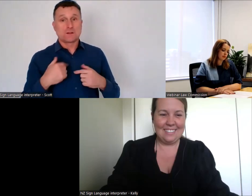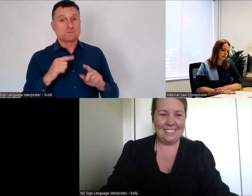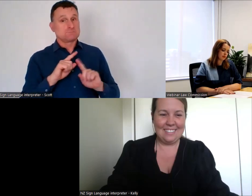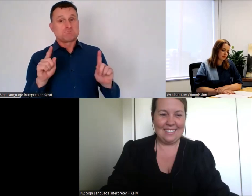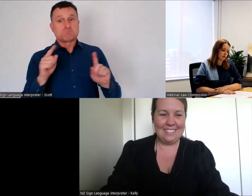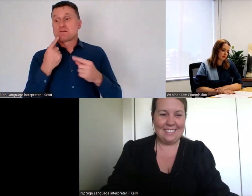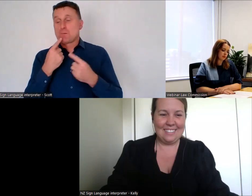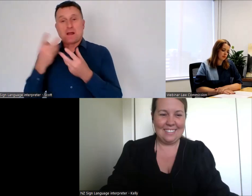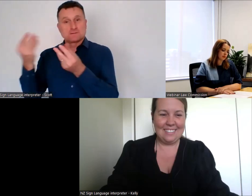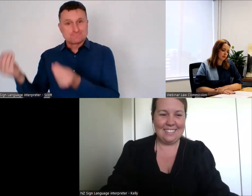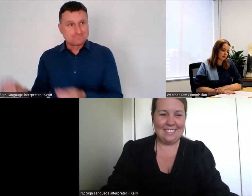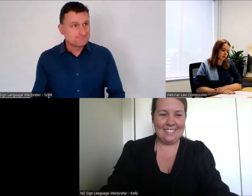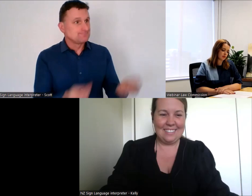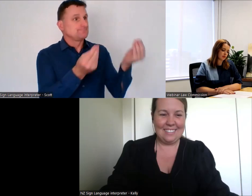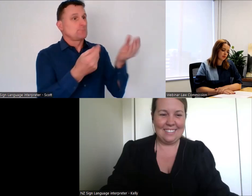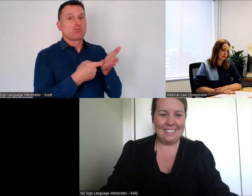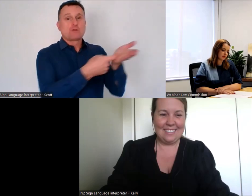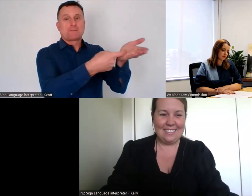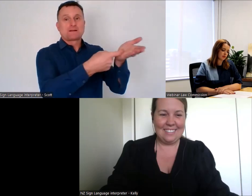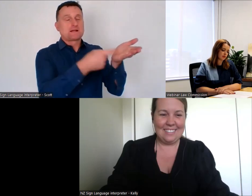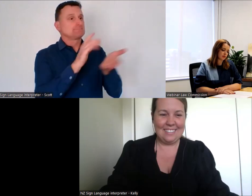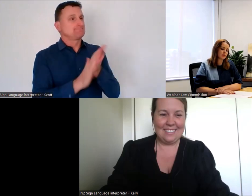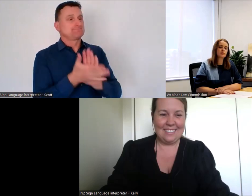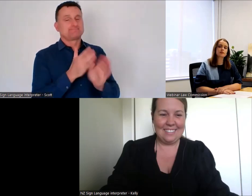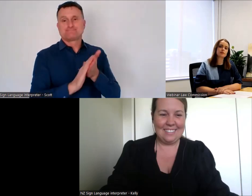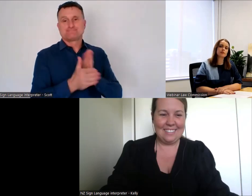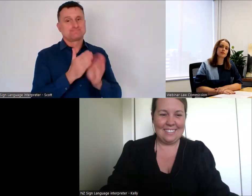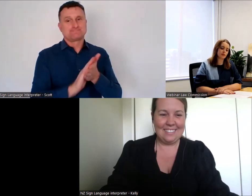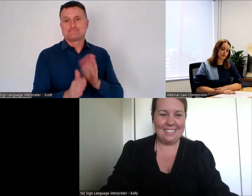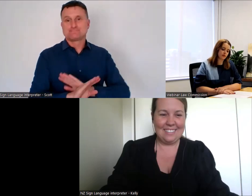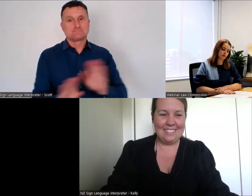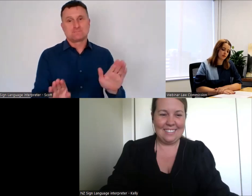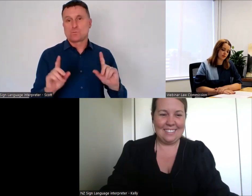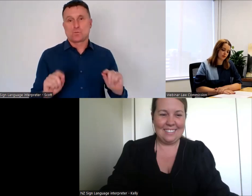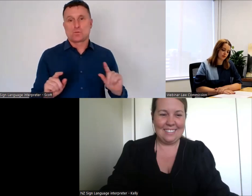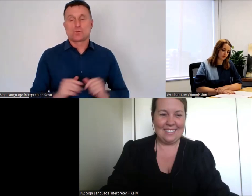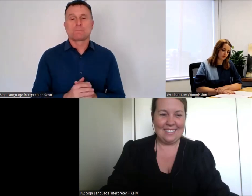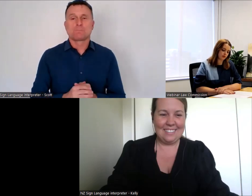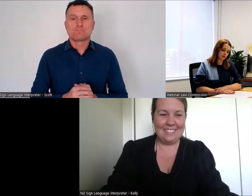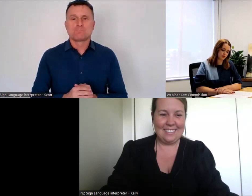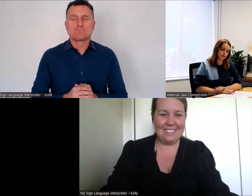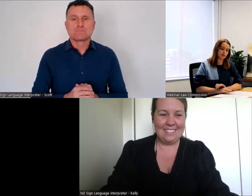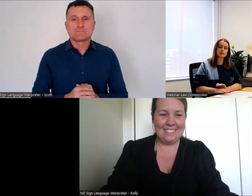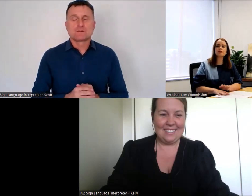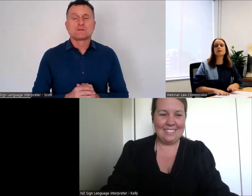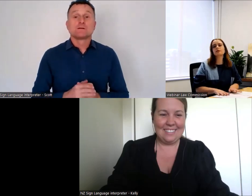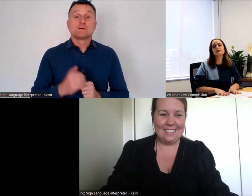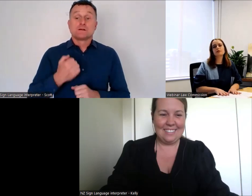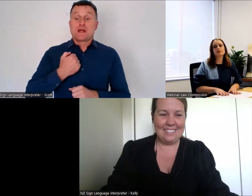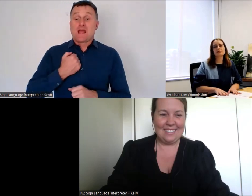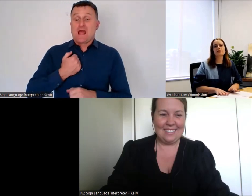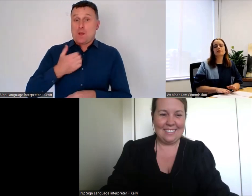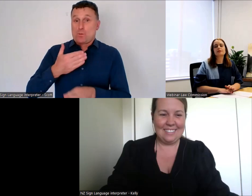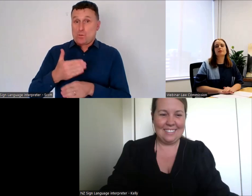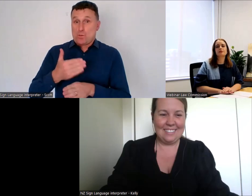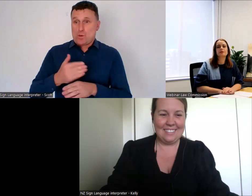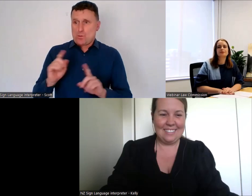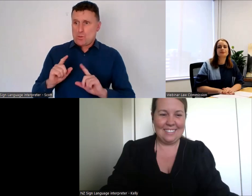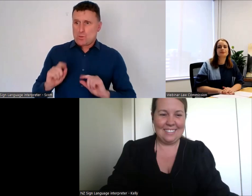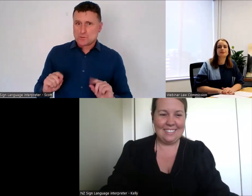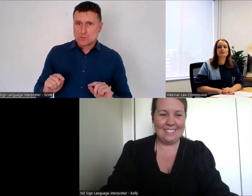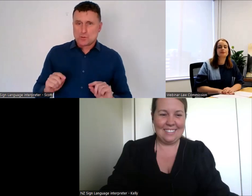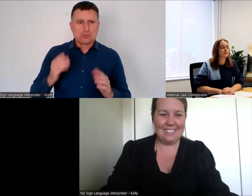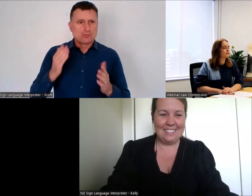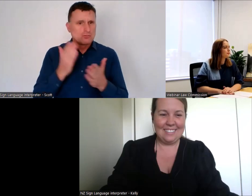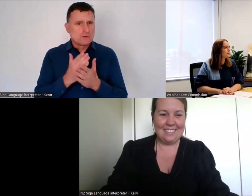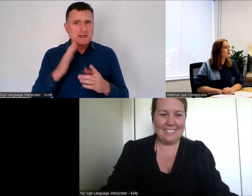make the recommendations. But to do that, it's really important for us to hear from people that